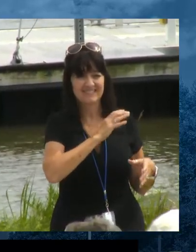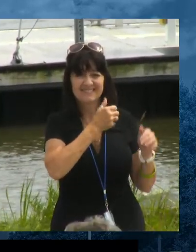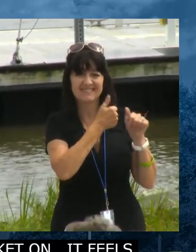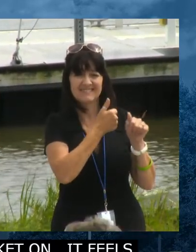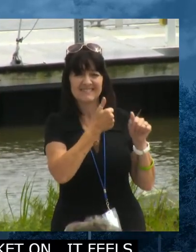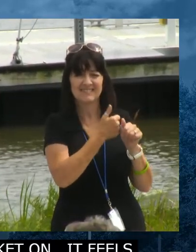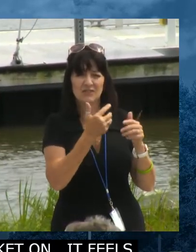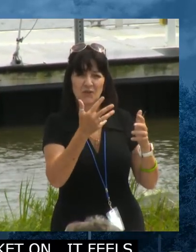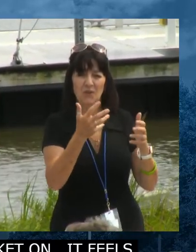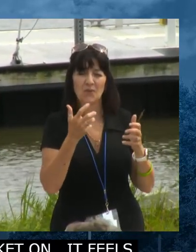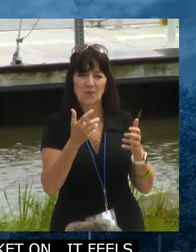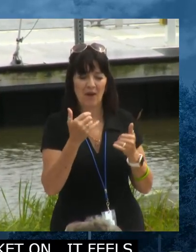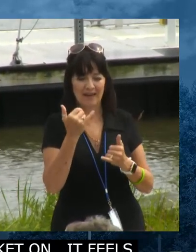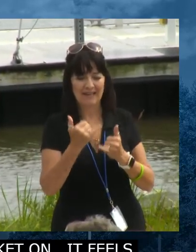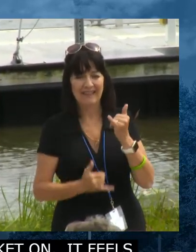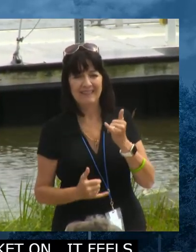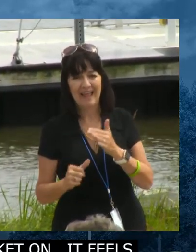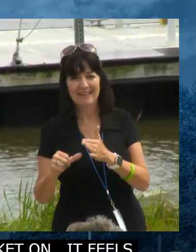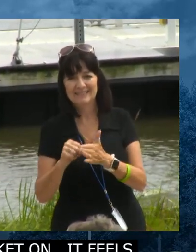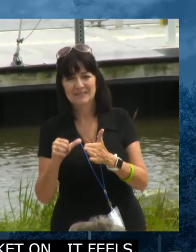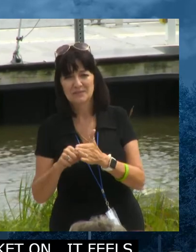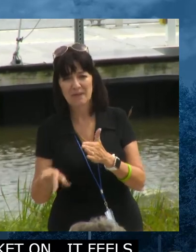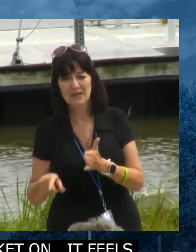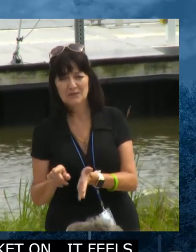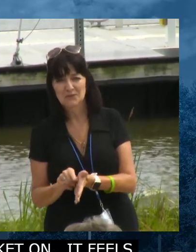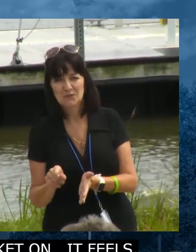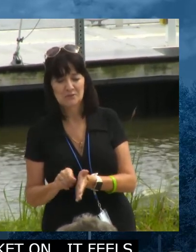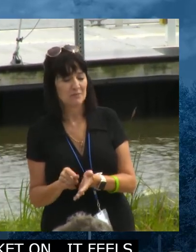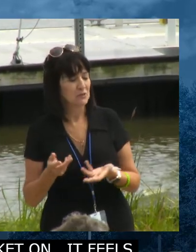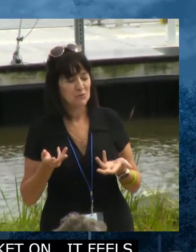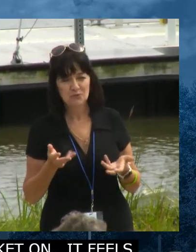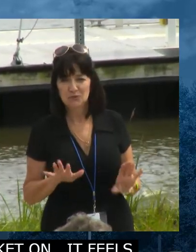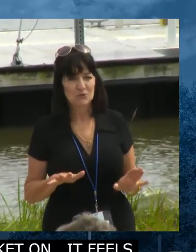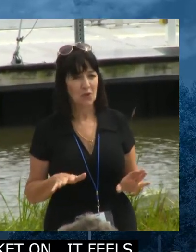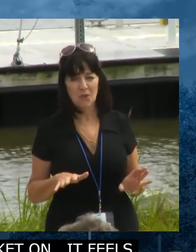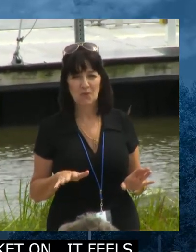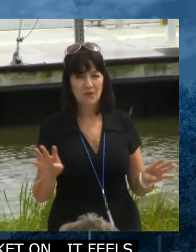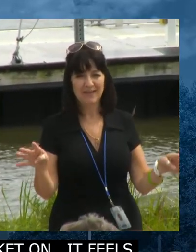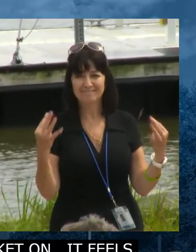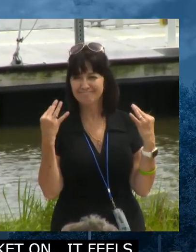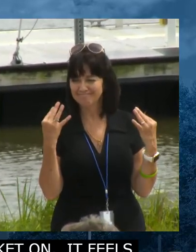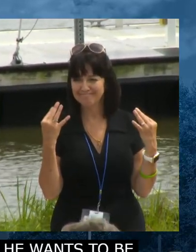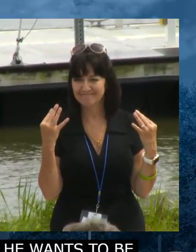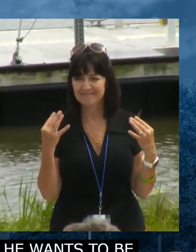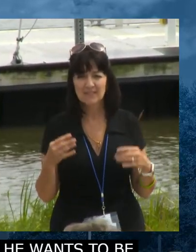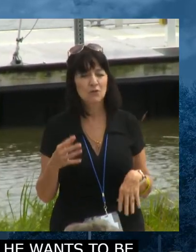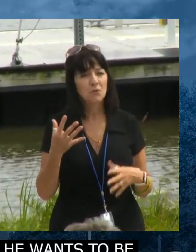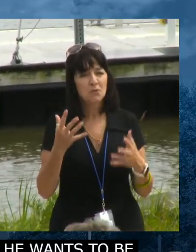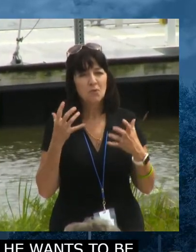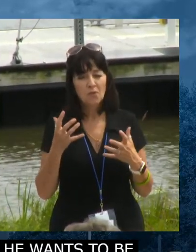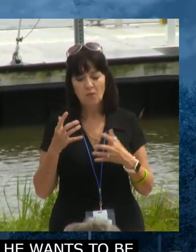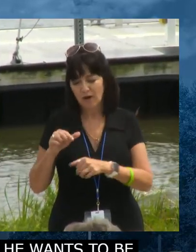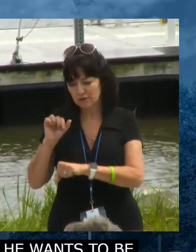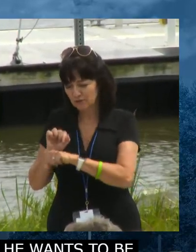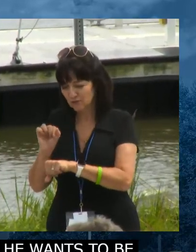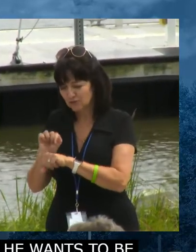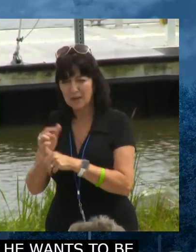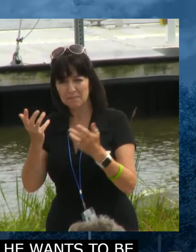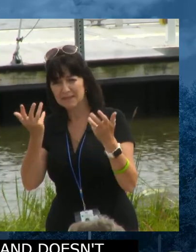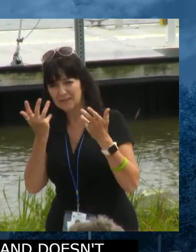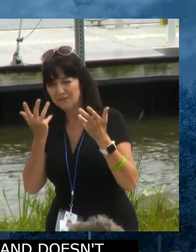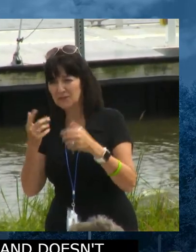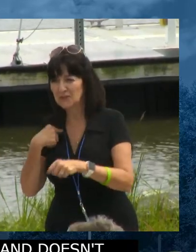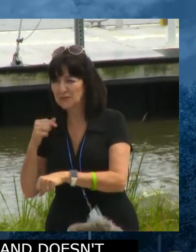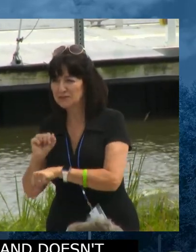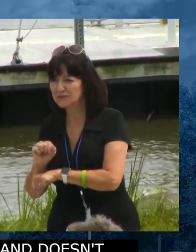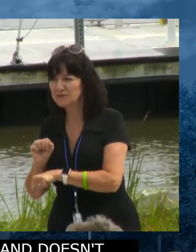the very last page of the newspaper. He doesn't want to be in front of anybody because he just wants to do his job and be left alone. And if you look in the back, there's